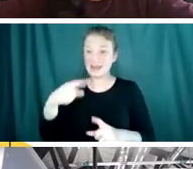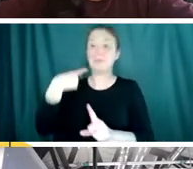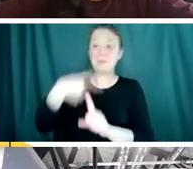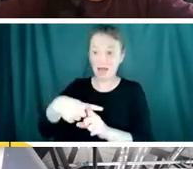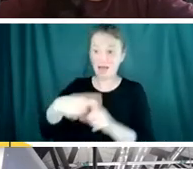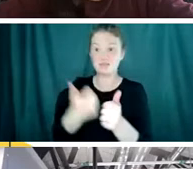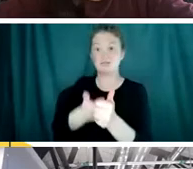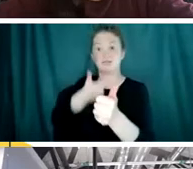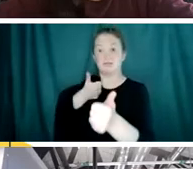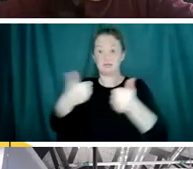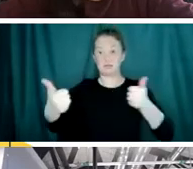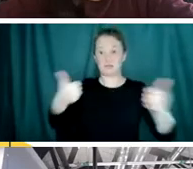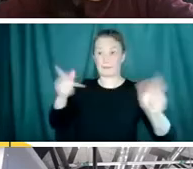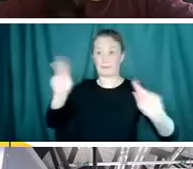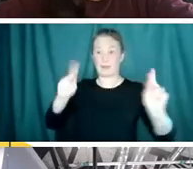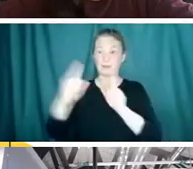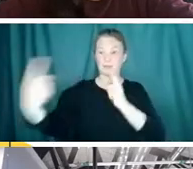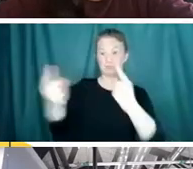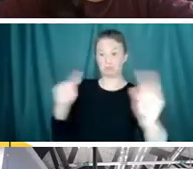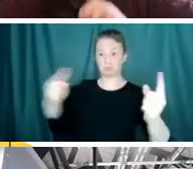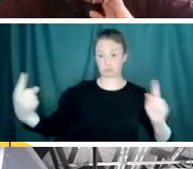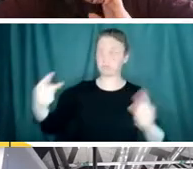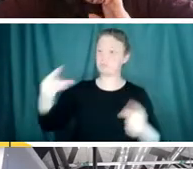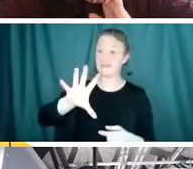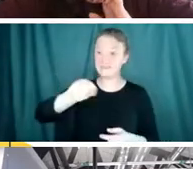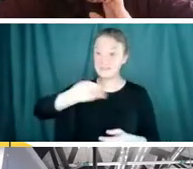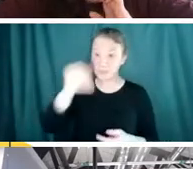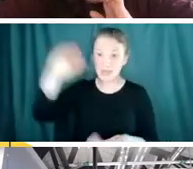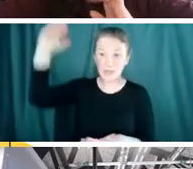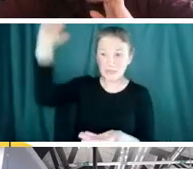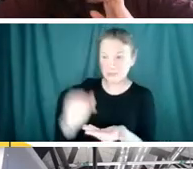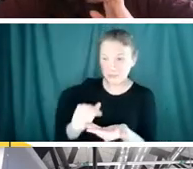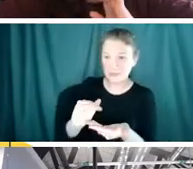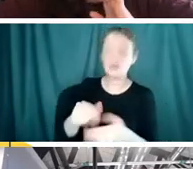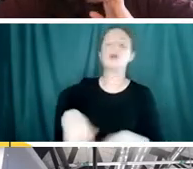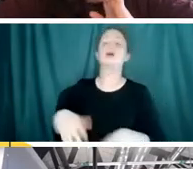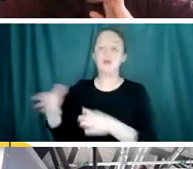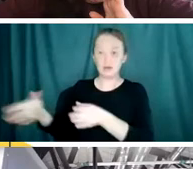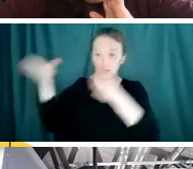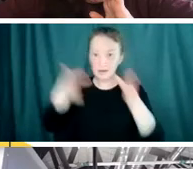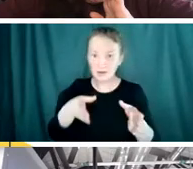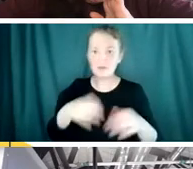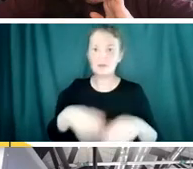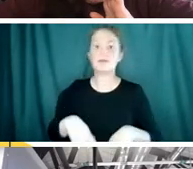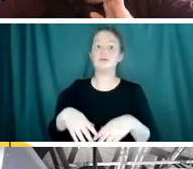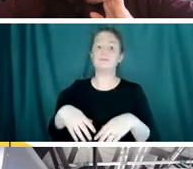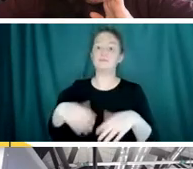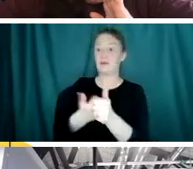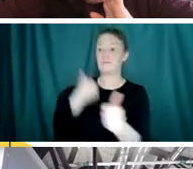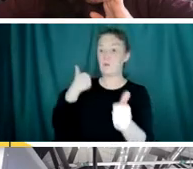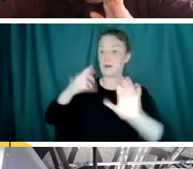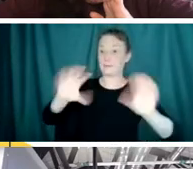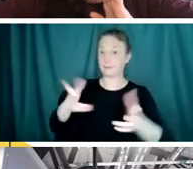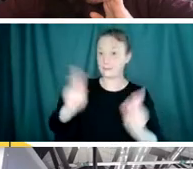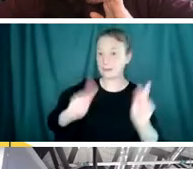distancing, there's another 50%. Now you're down to a quarter of your chance of getting infected. Avoiding large gatherings gives you